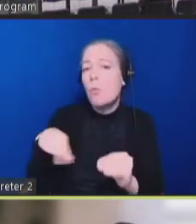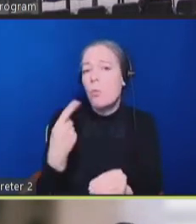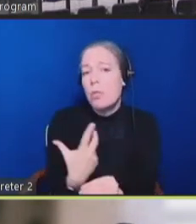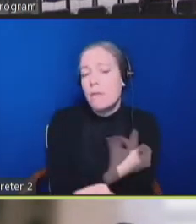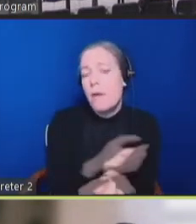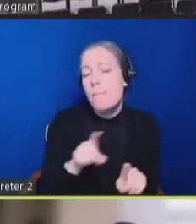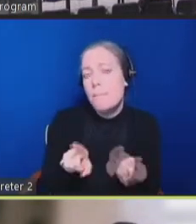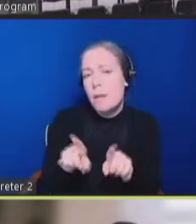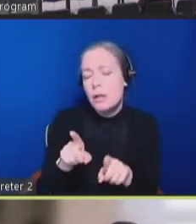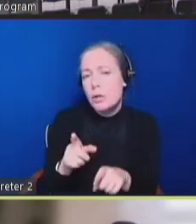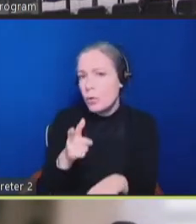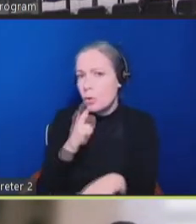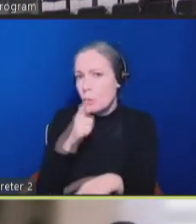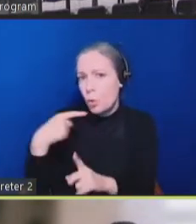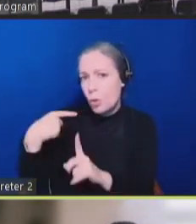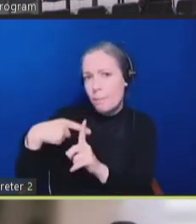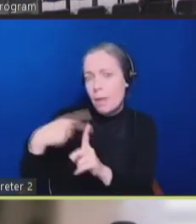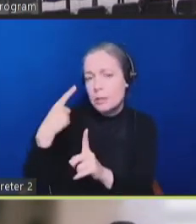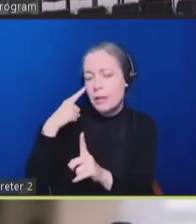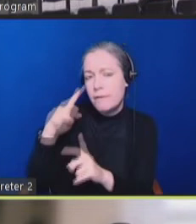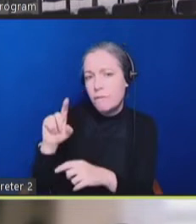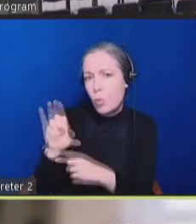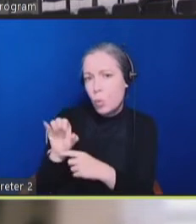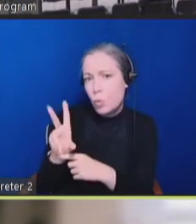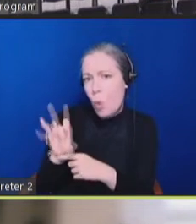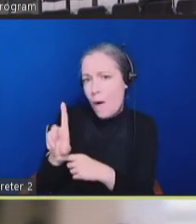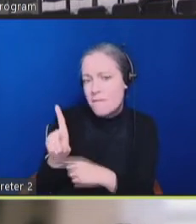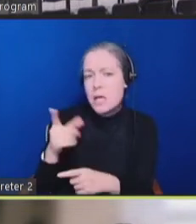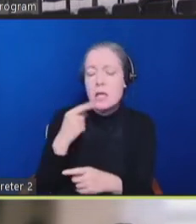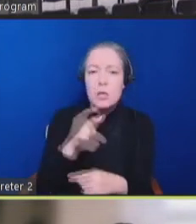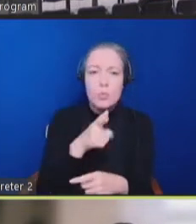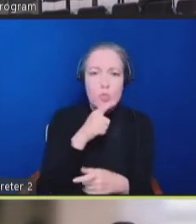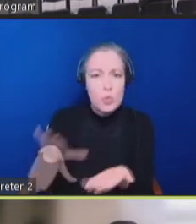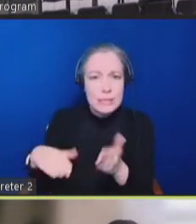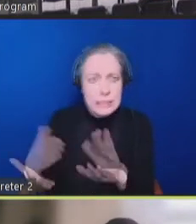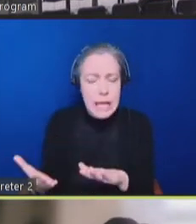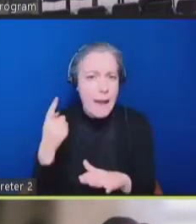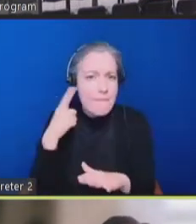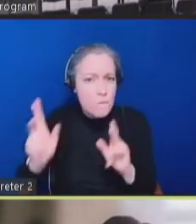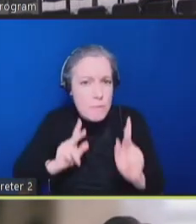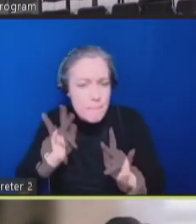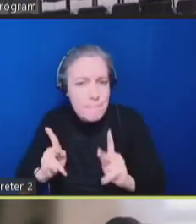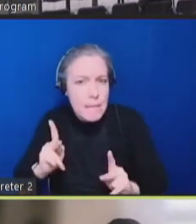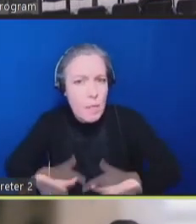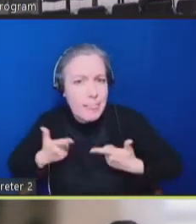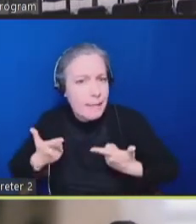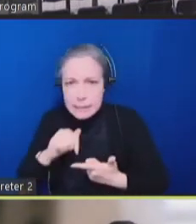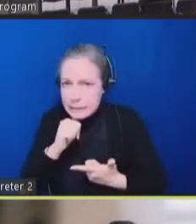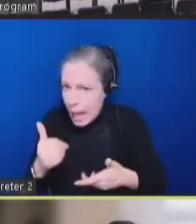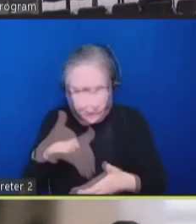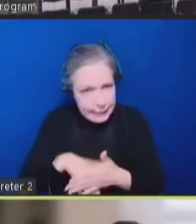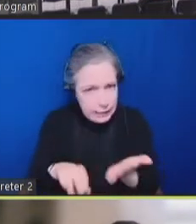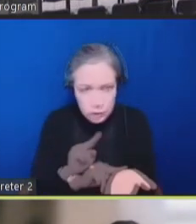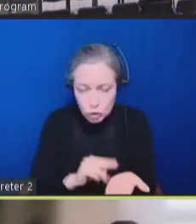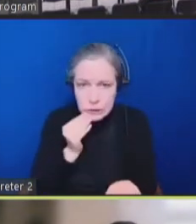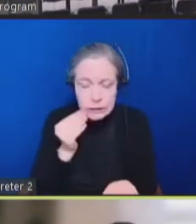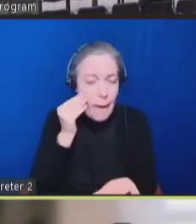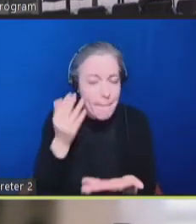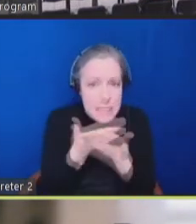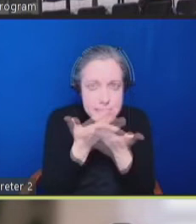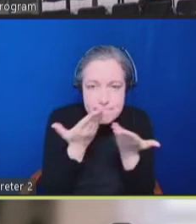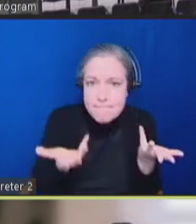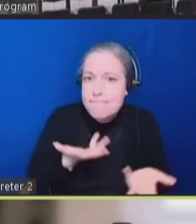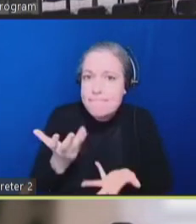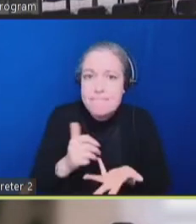cases and deaths among people with disabilities living outside of nursing homes were largely incomplete, not standardized,